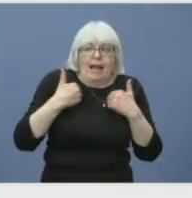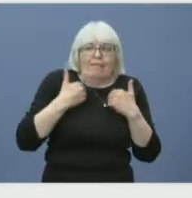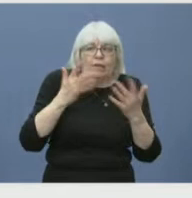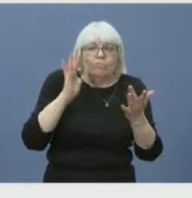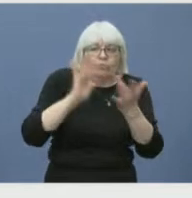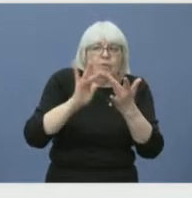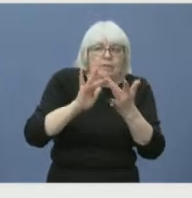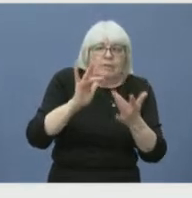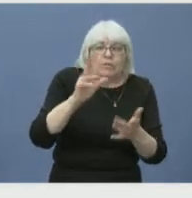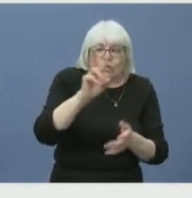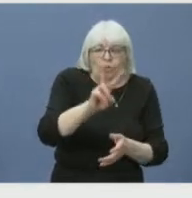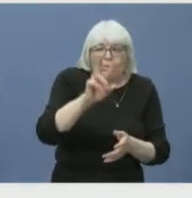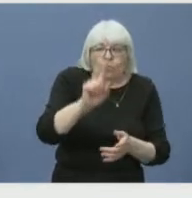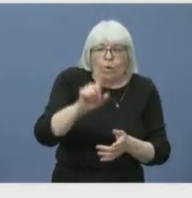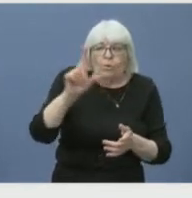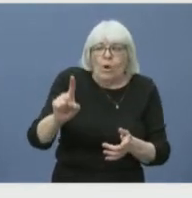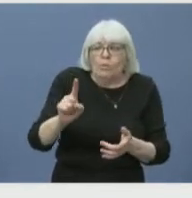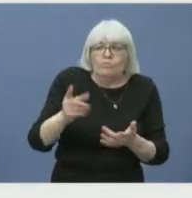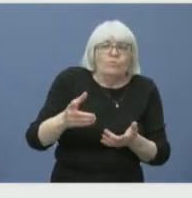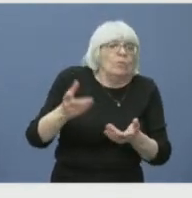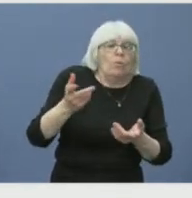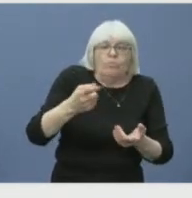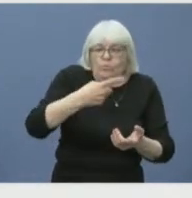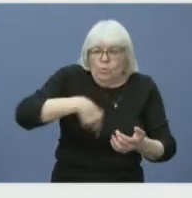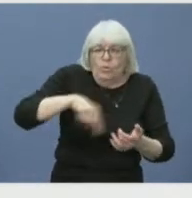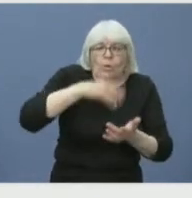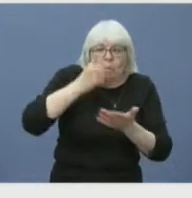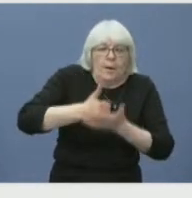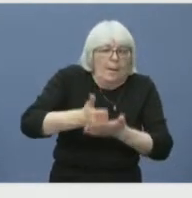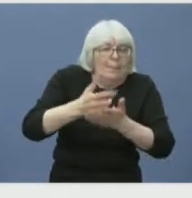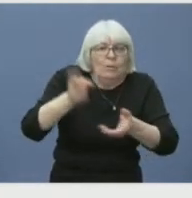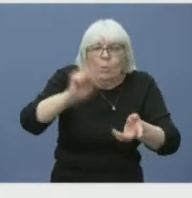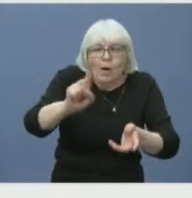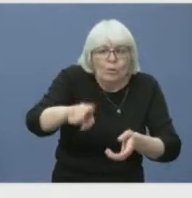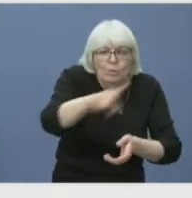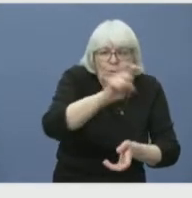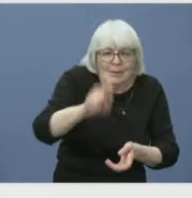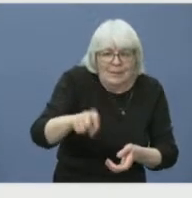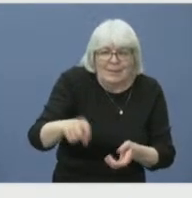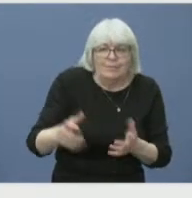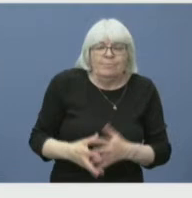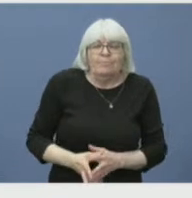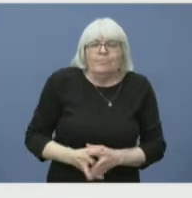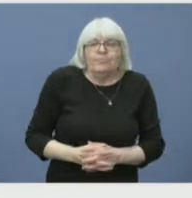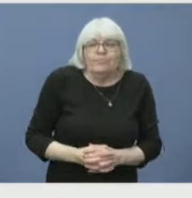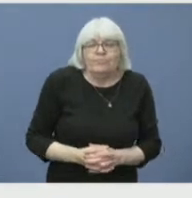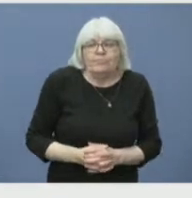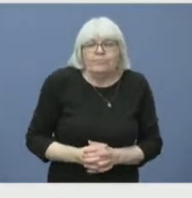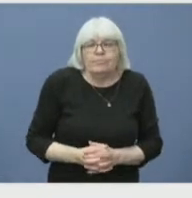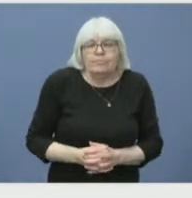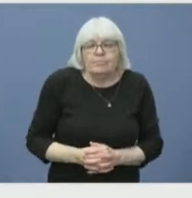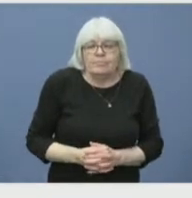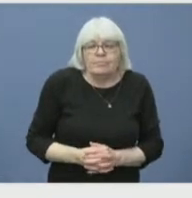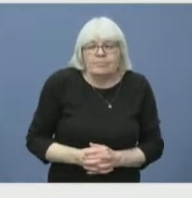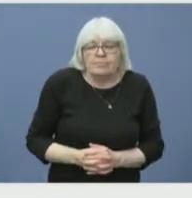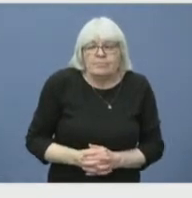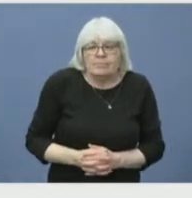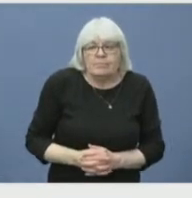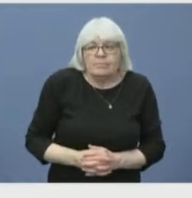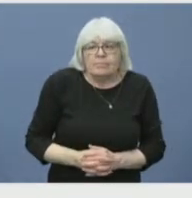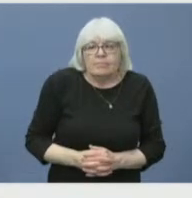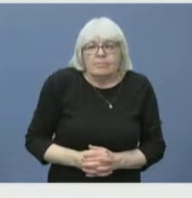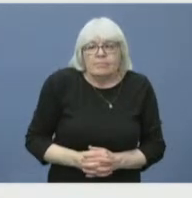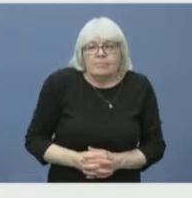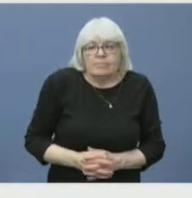understand their needs and get them into the proper process. Go ahead with your follow-up, Joe. And my follow-up is for